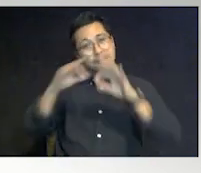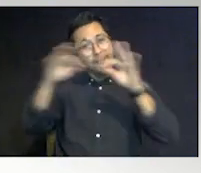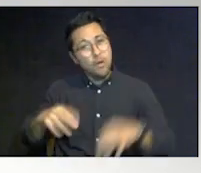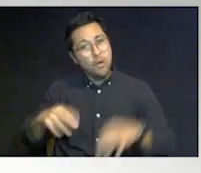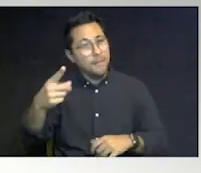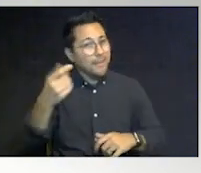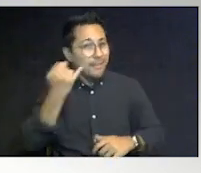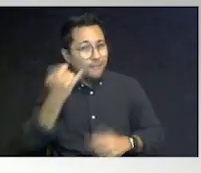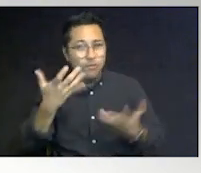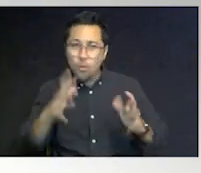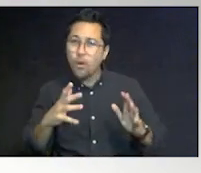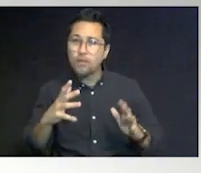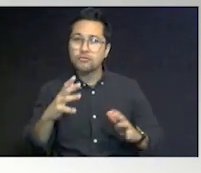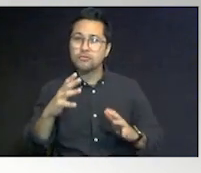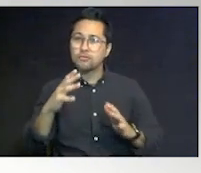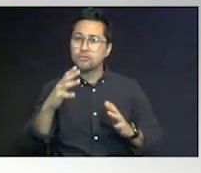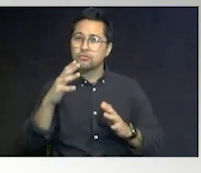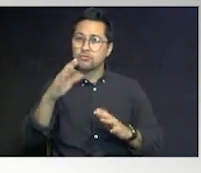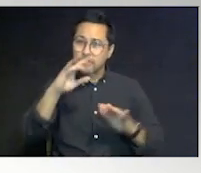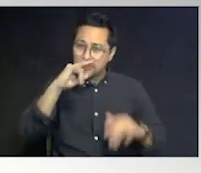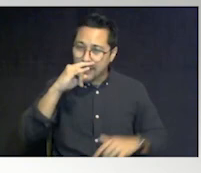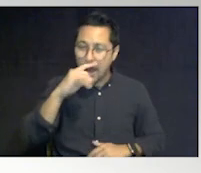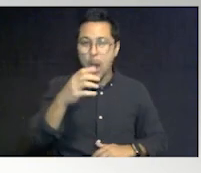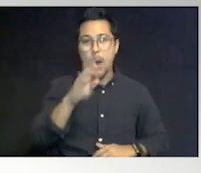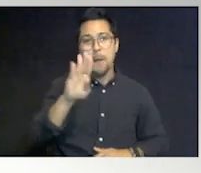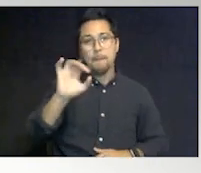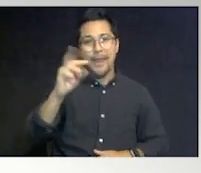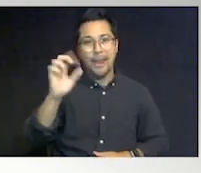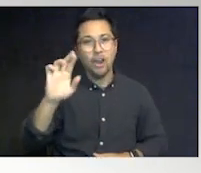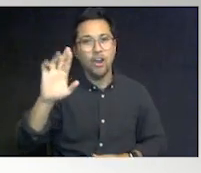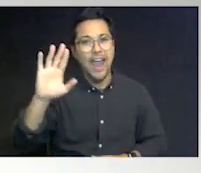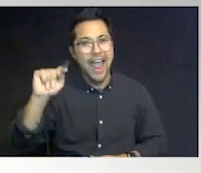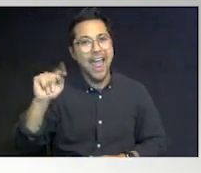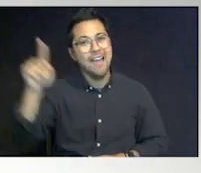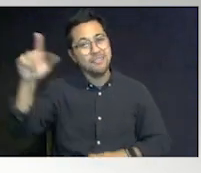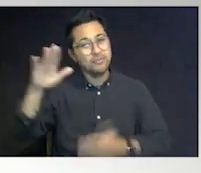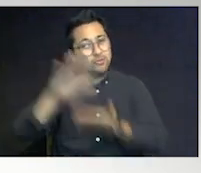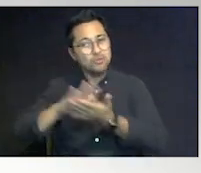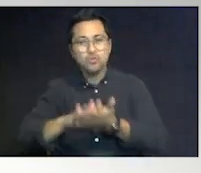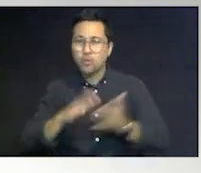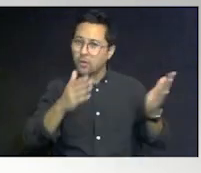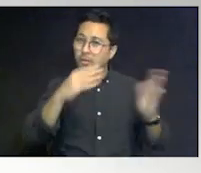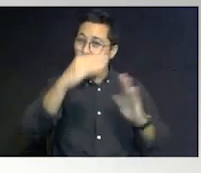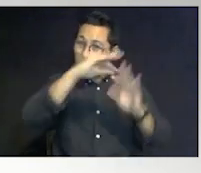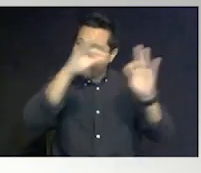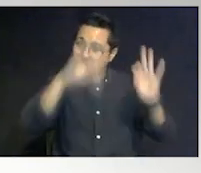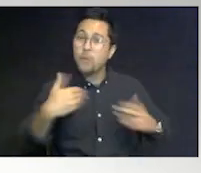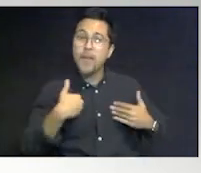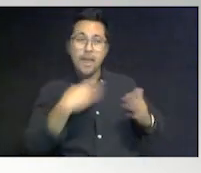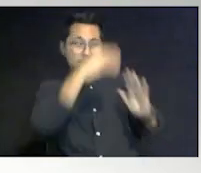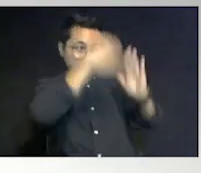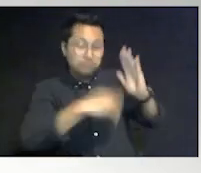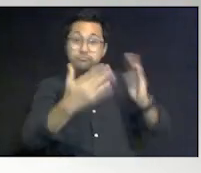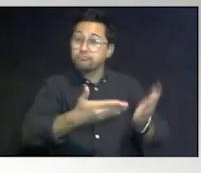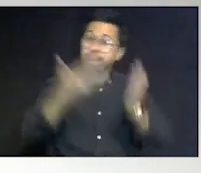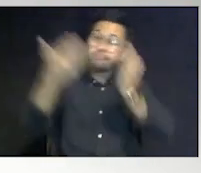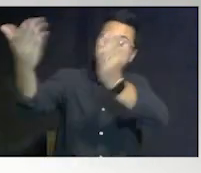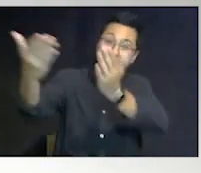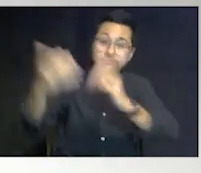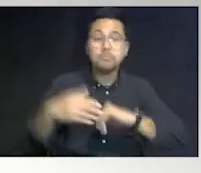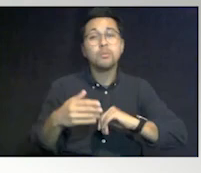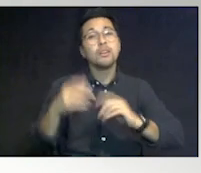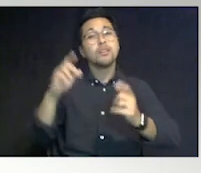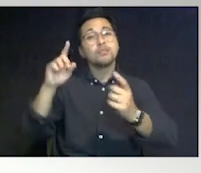vaporized at school there is a form that we have provided. Take it. Get it signed. Submit it to your school personnel